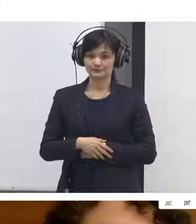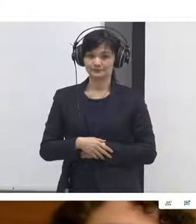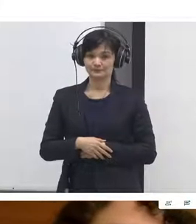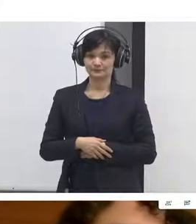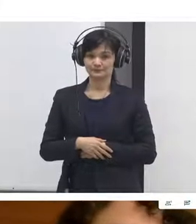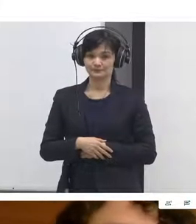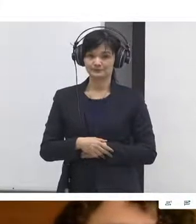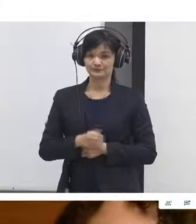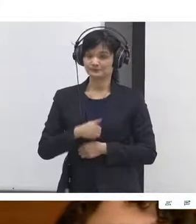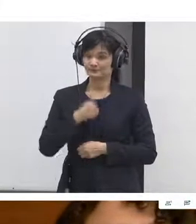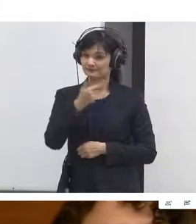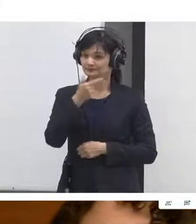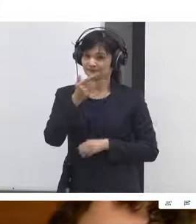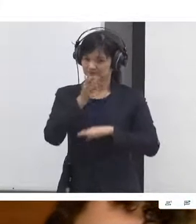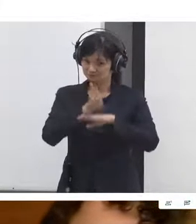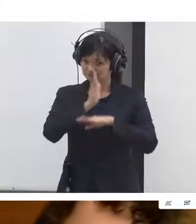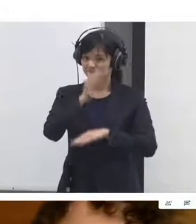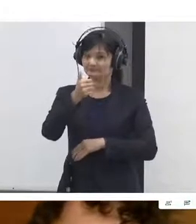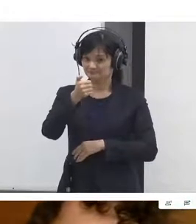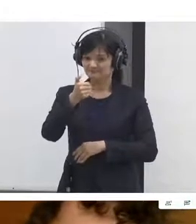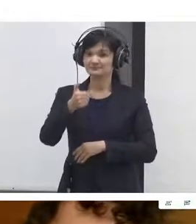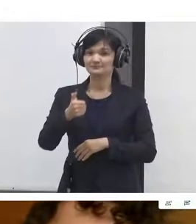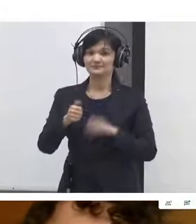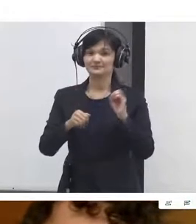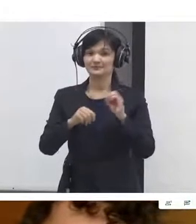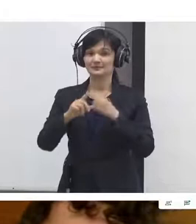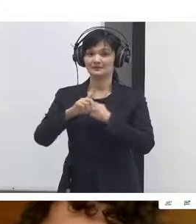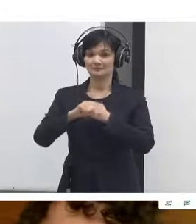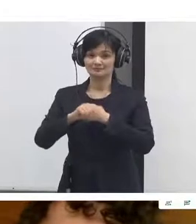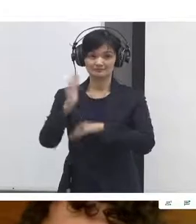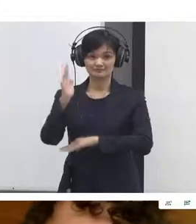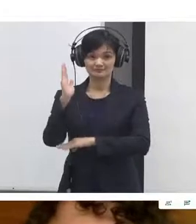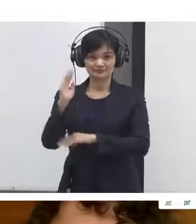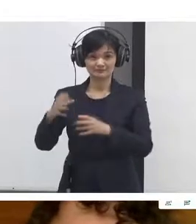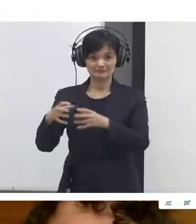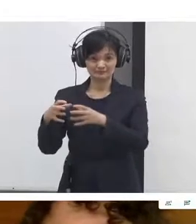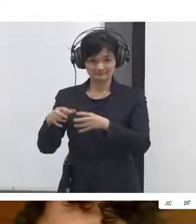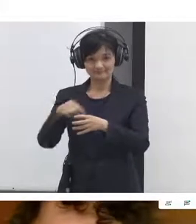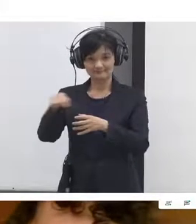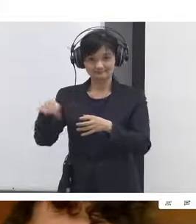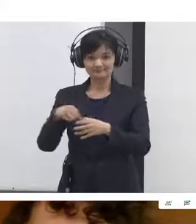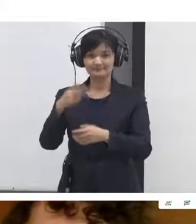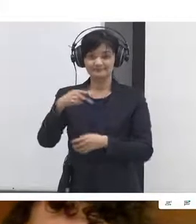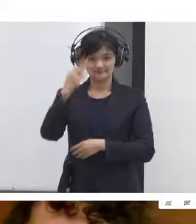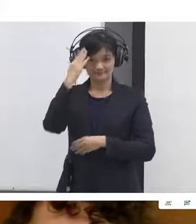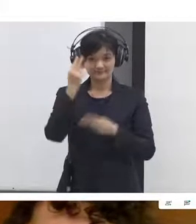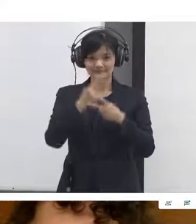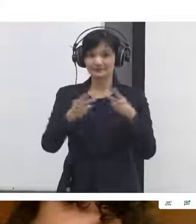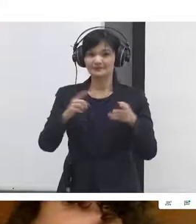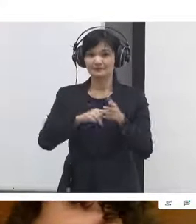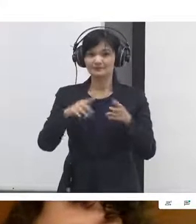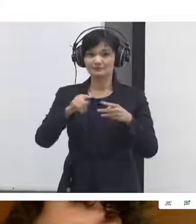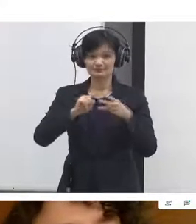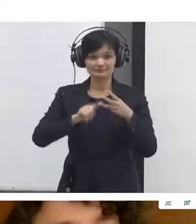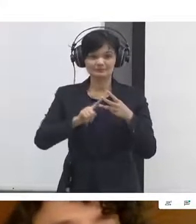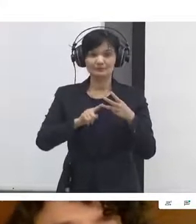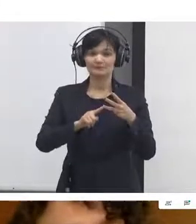and for the spinoff community of VTaiwan which has its own community to really